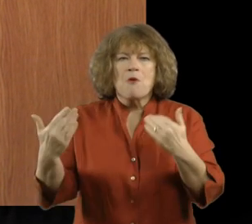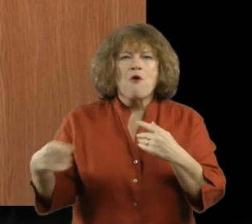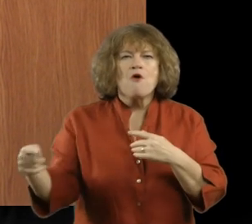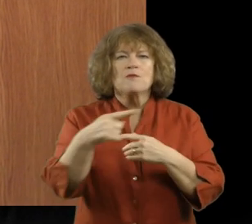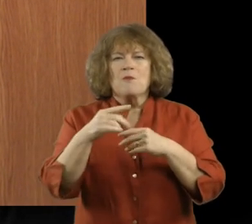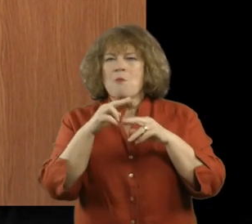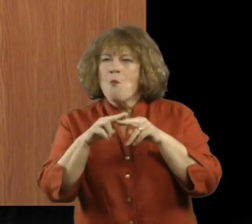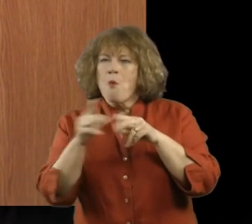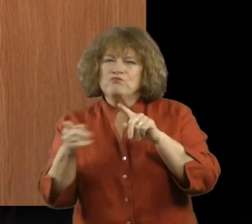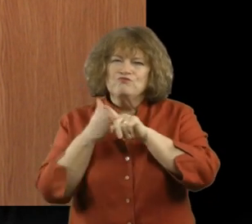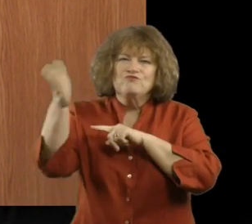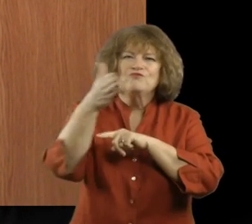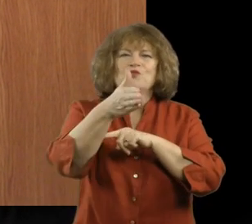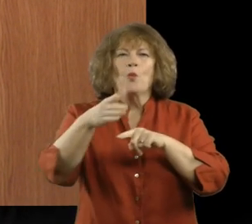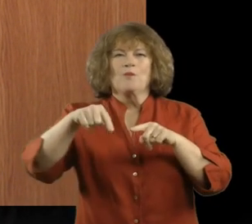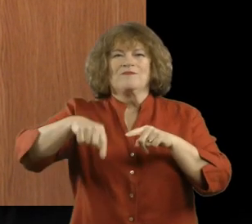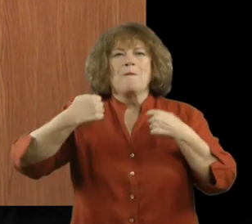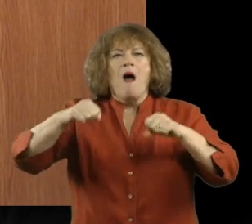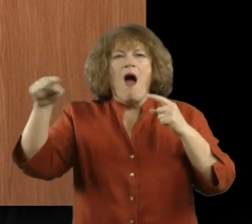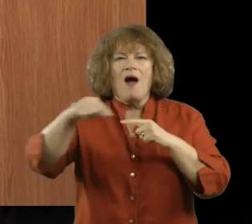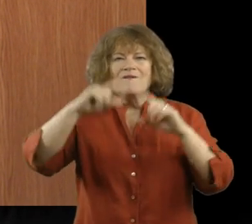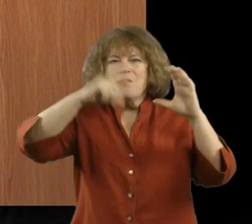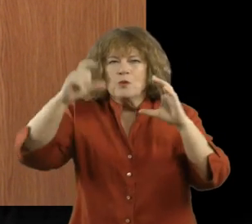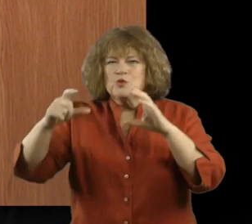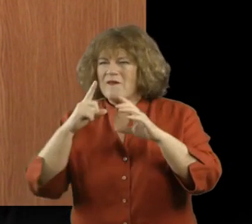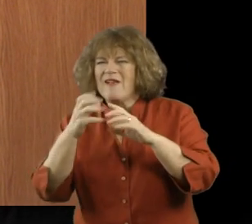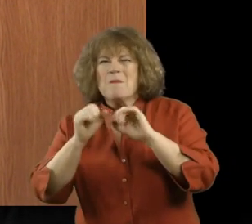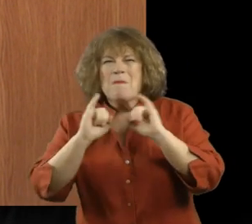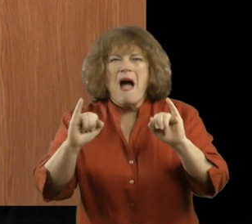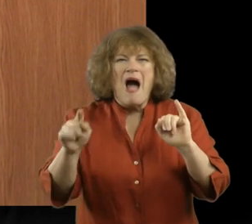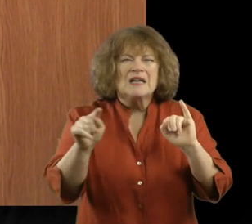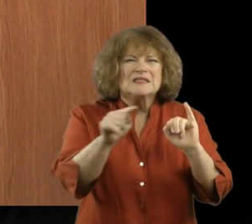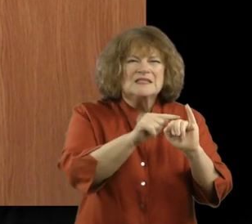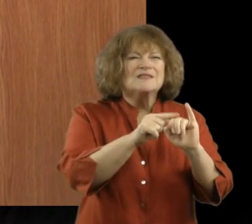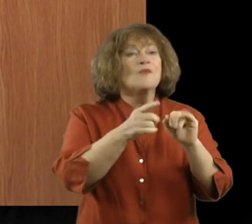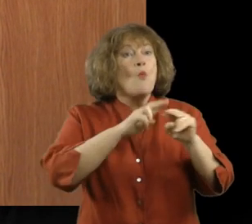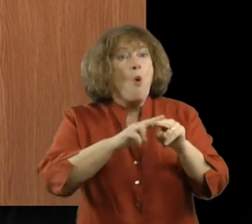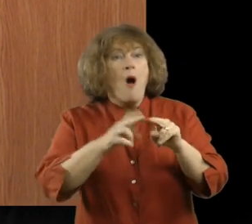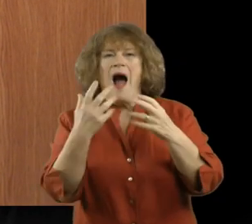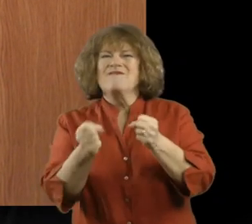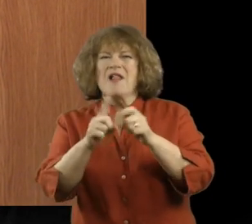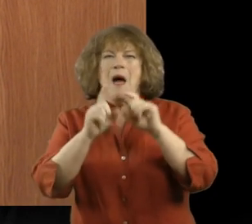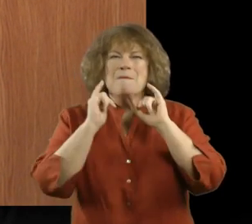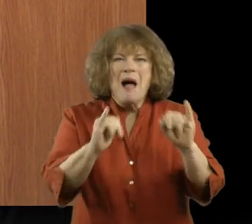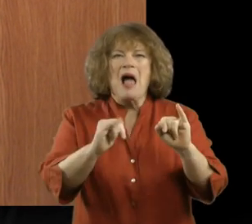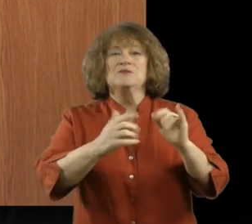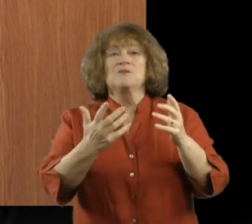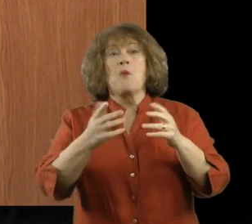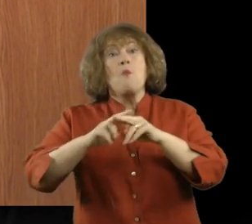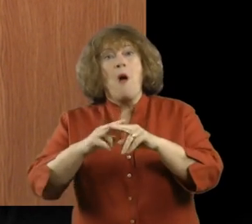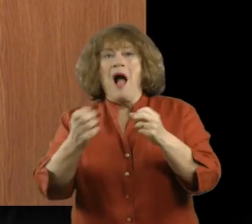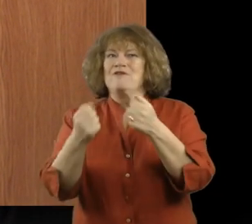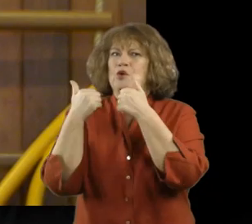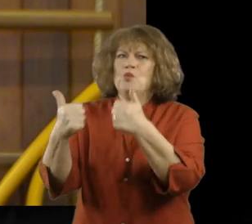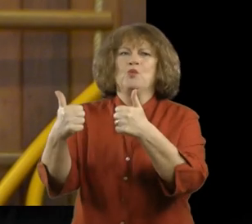challenged to walk to local parks and take photos of the bad things about walking but also the brilliant things about